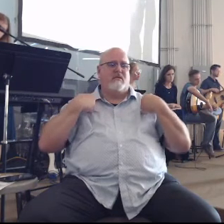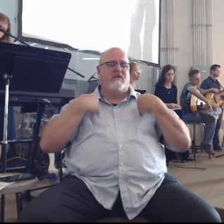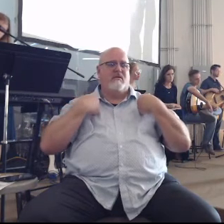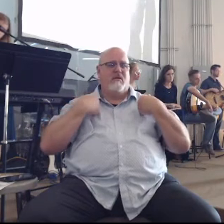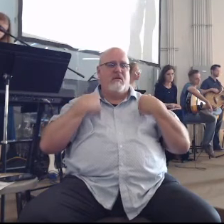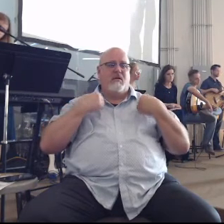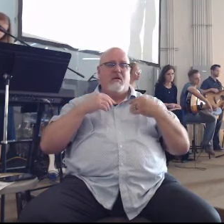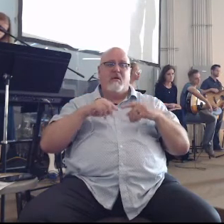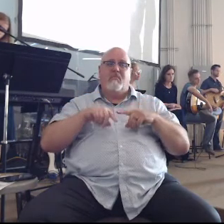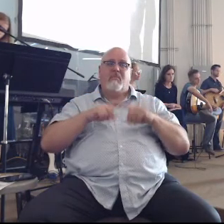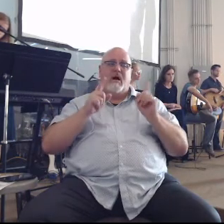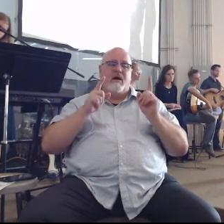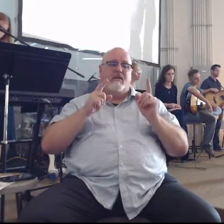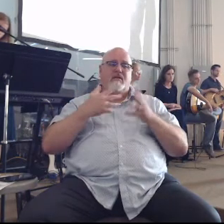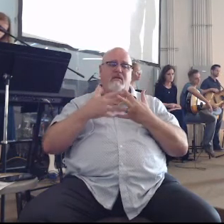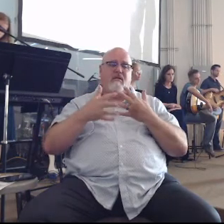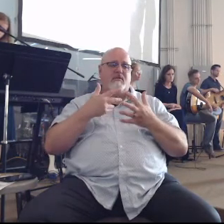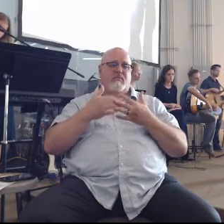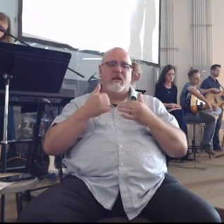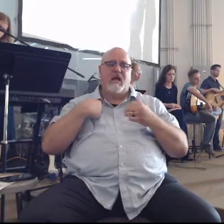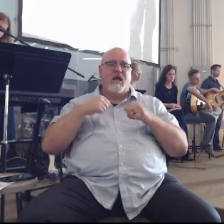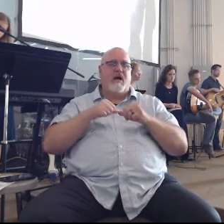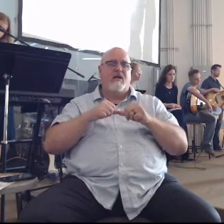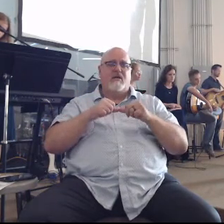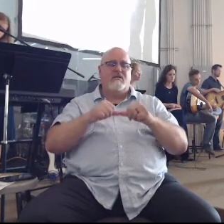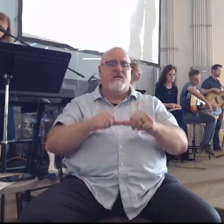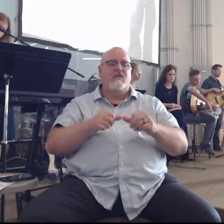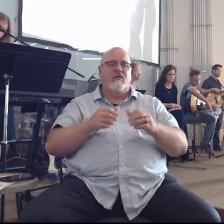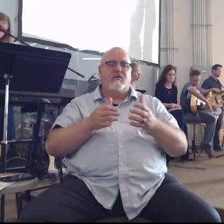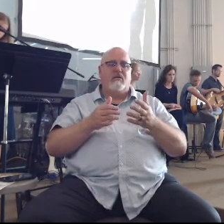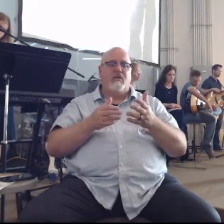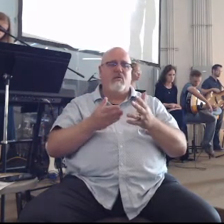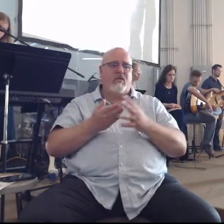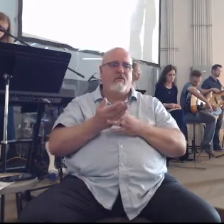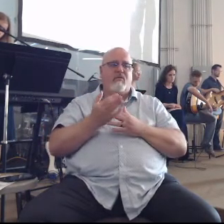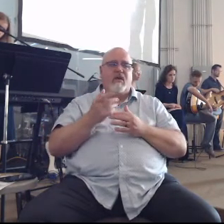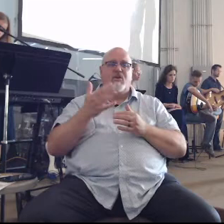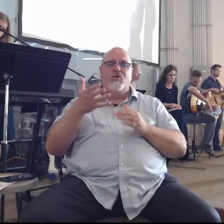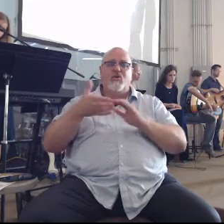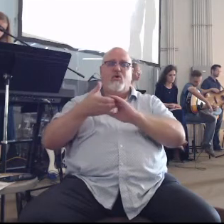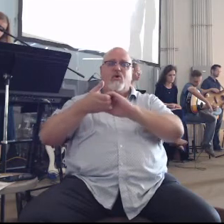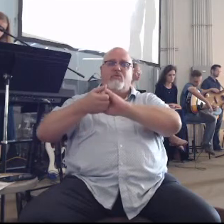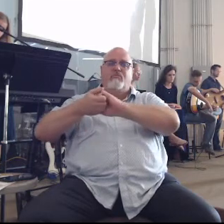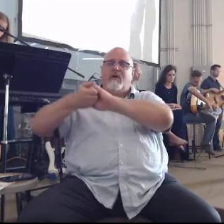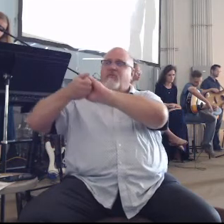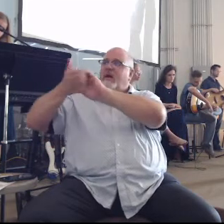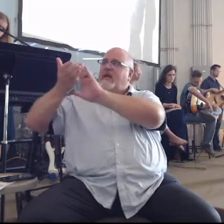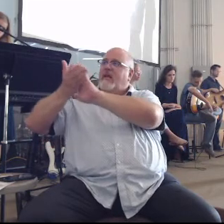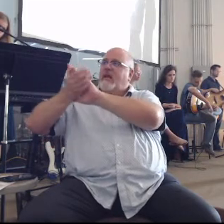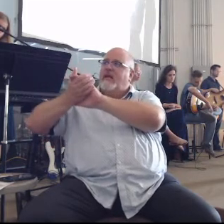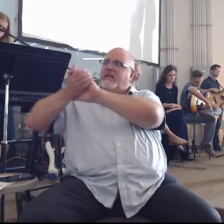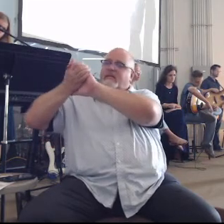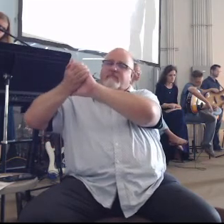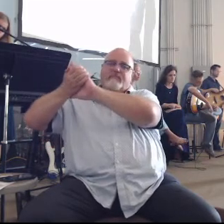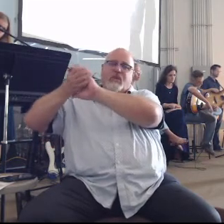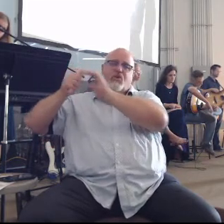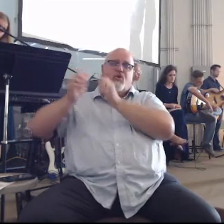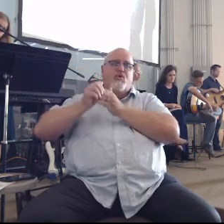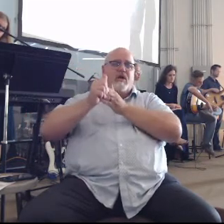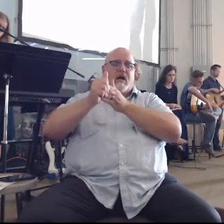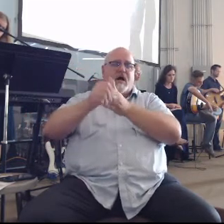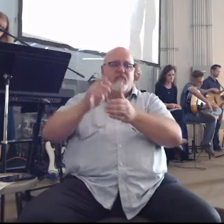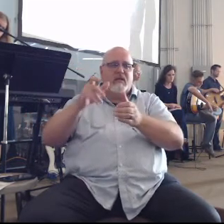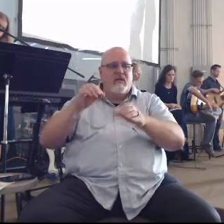nevertheless I am continually with you you hold my right hand you guide me with your counsel